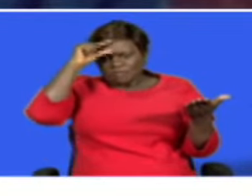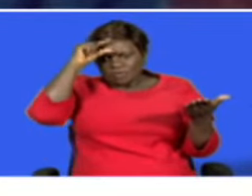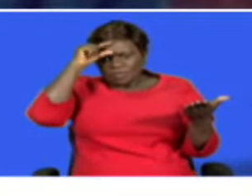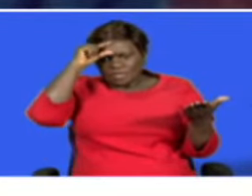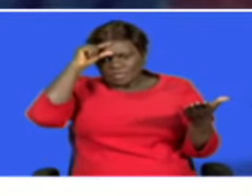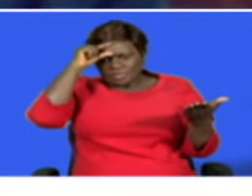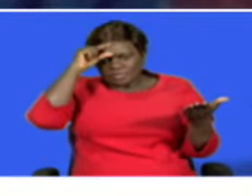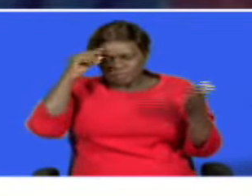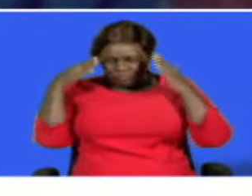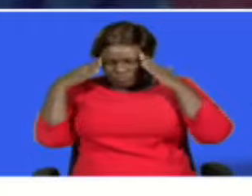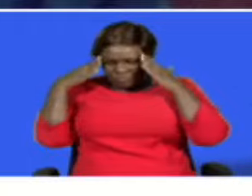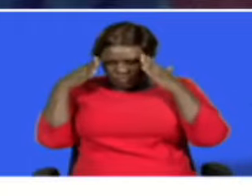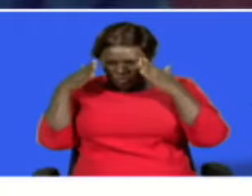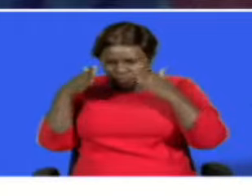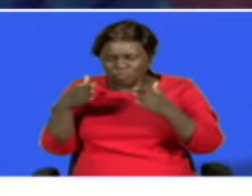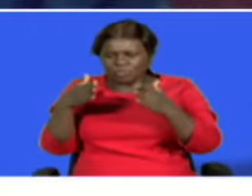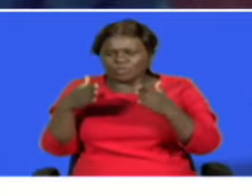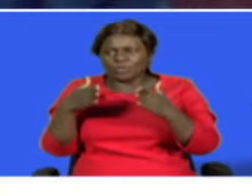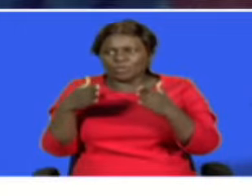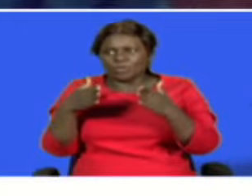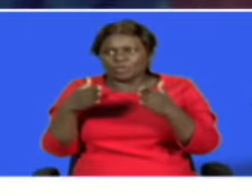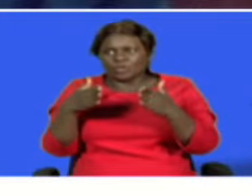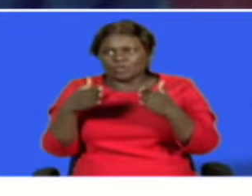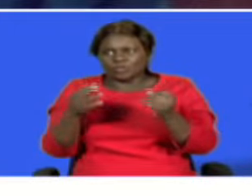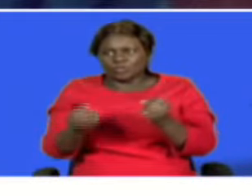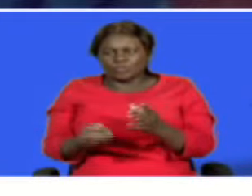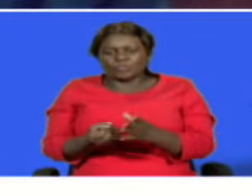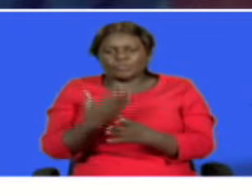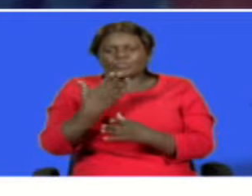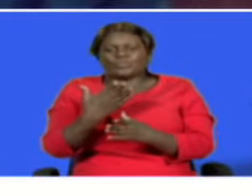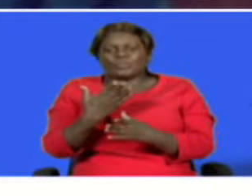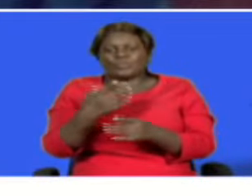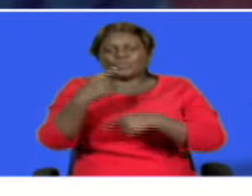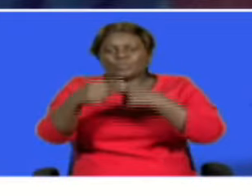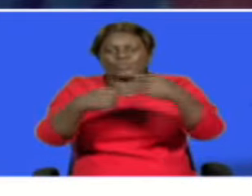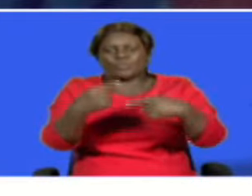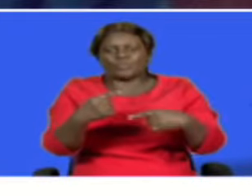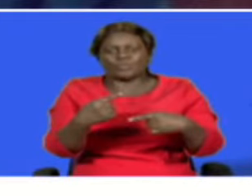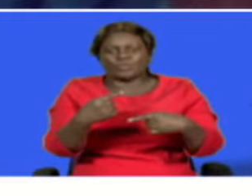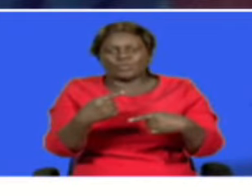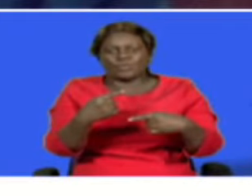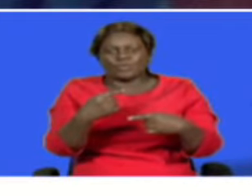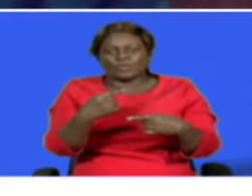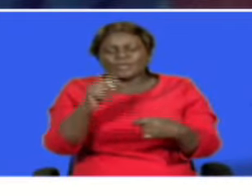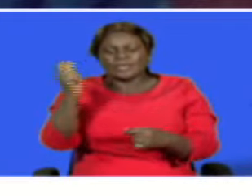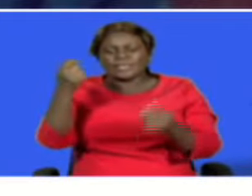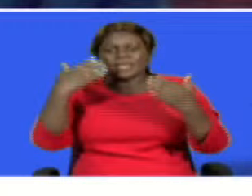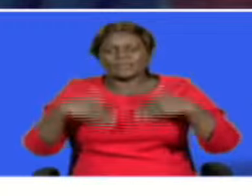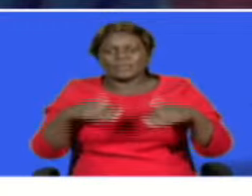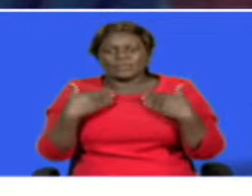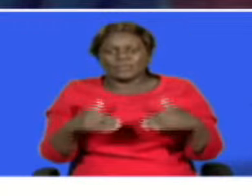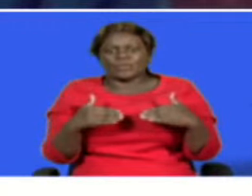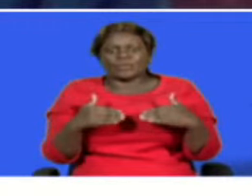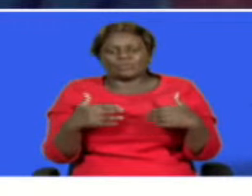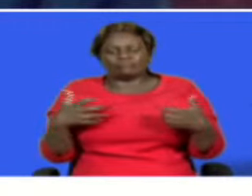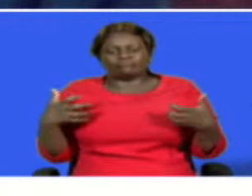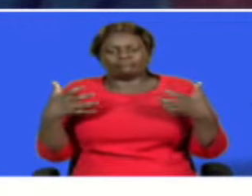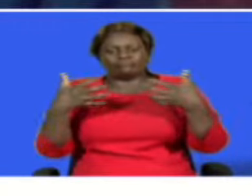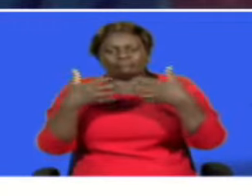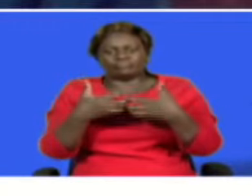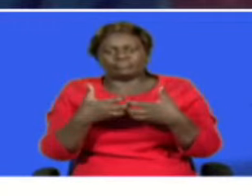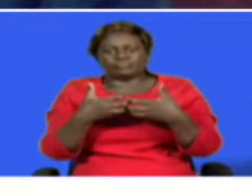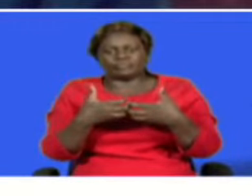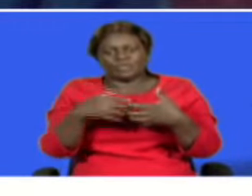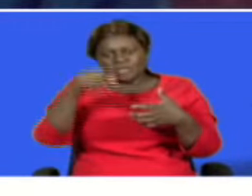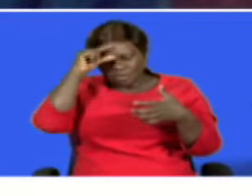on taking a walk on the narrow path for greater prosperity he's assured the diplomatic missions that kenyans will stay together and the